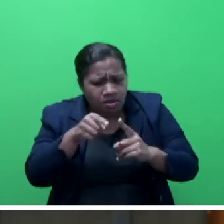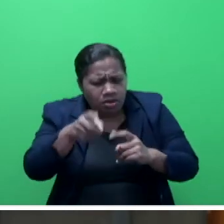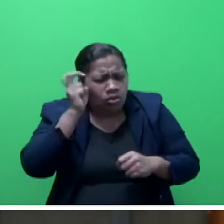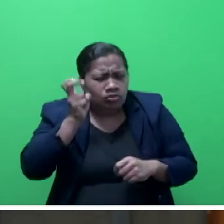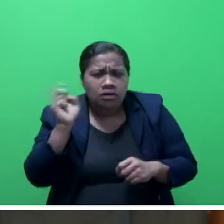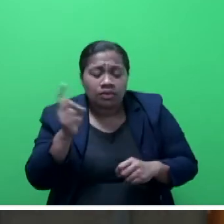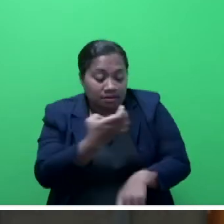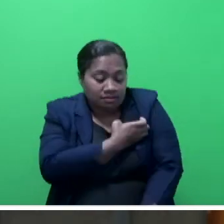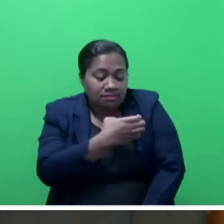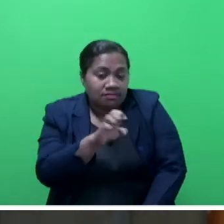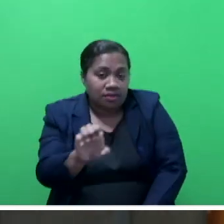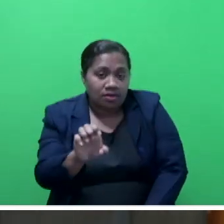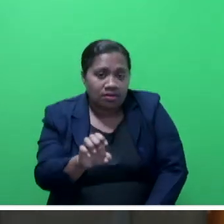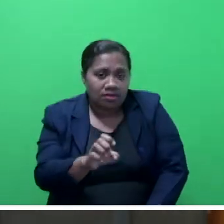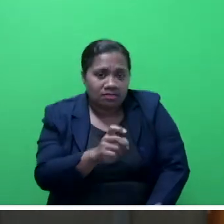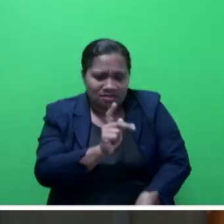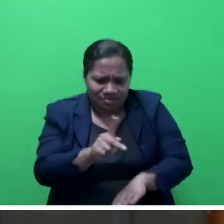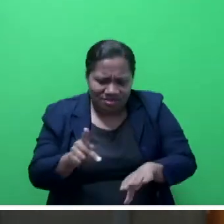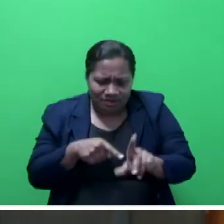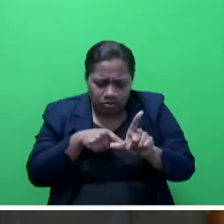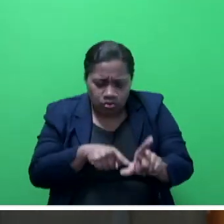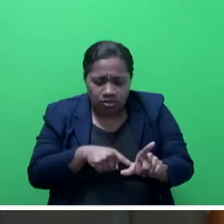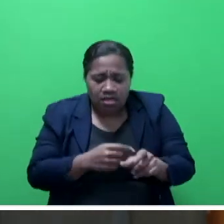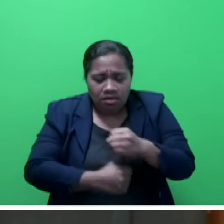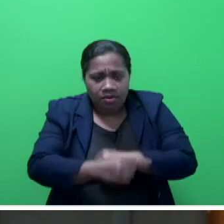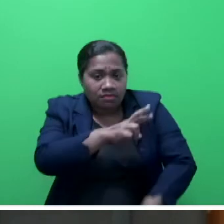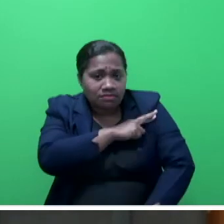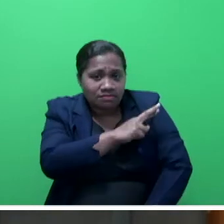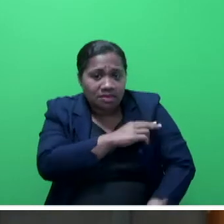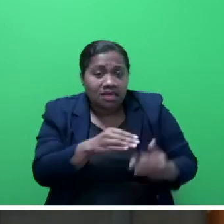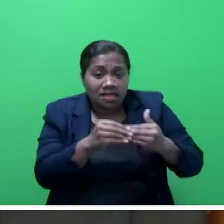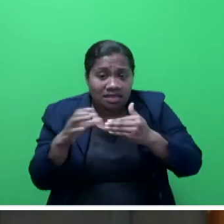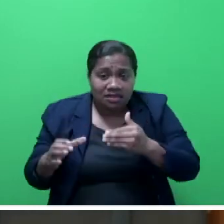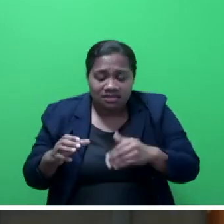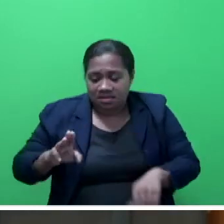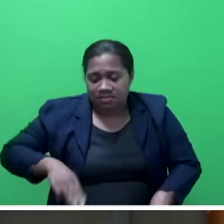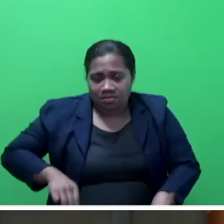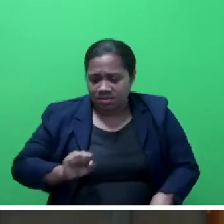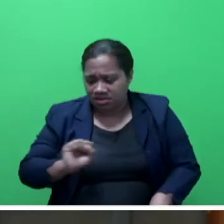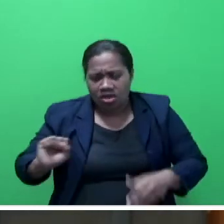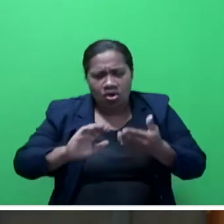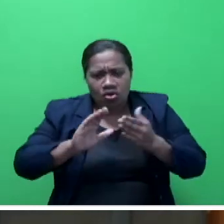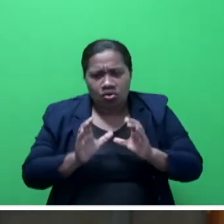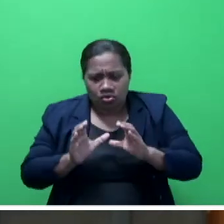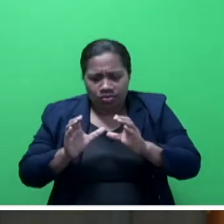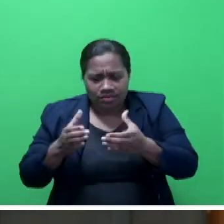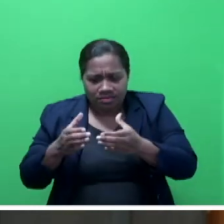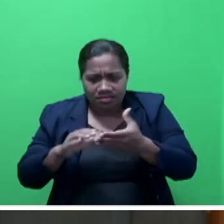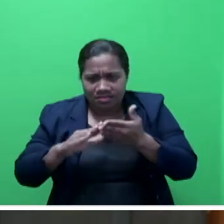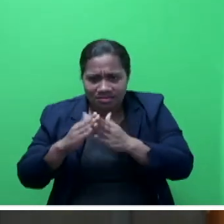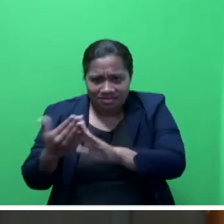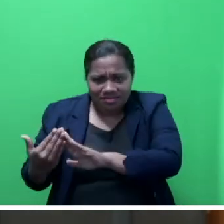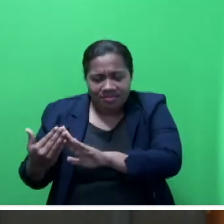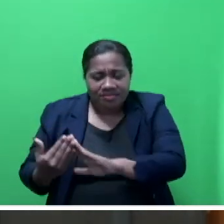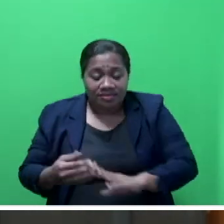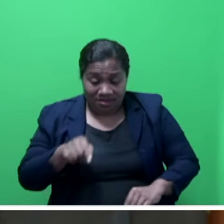capacity-build youths to become responsible leaders and members of their communities. These trainings also provide relevant